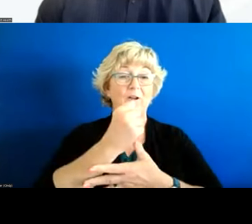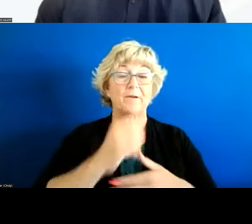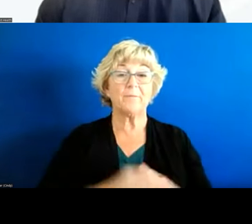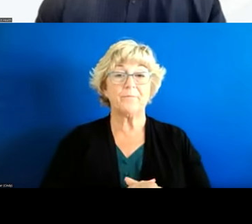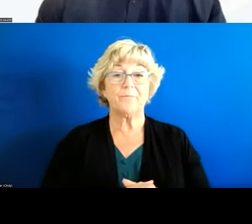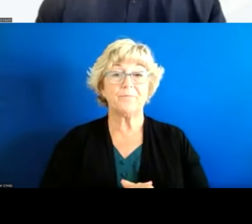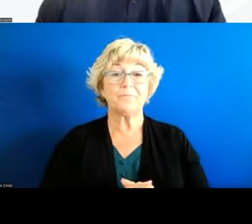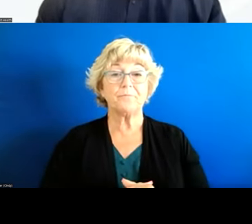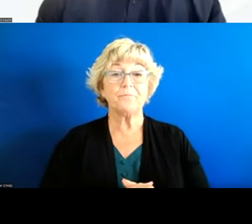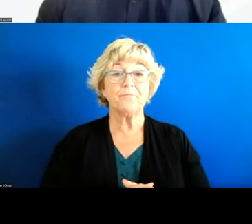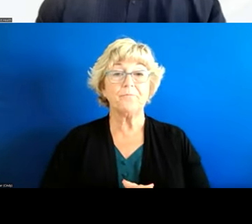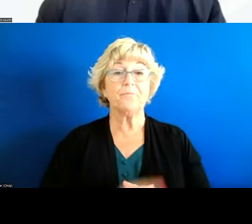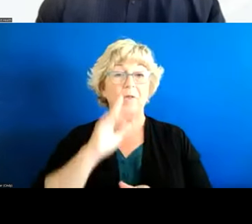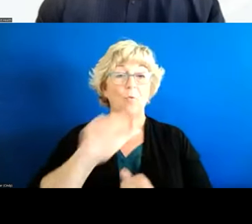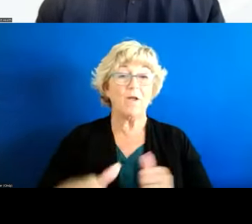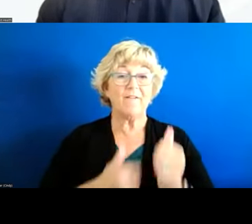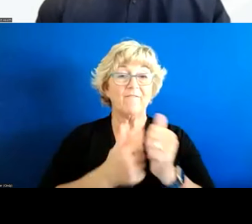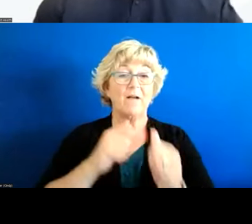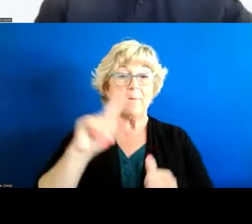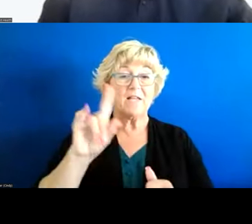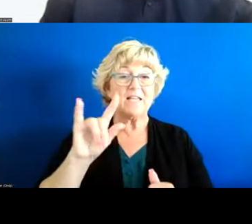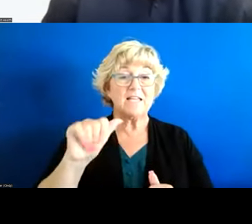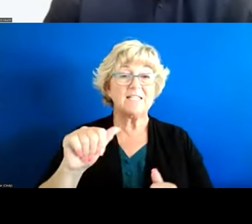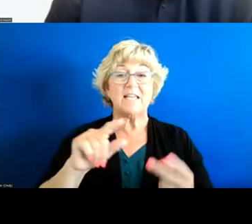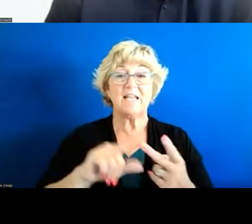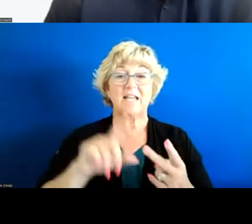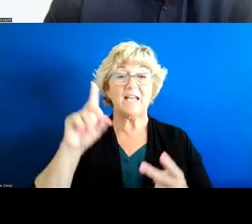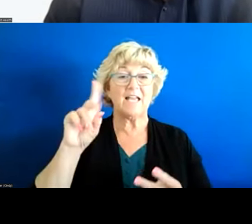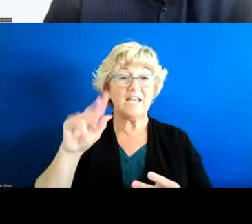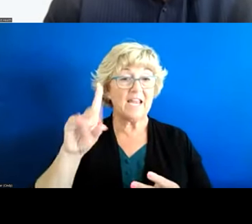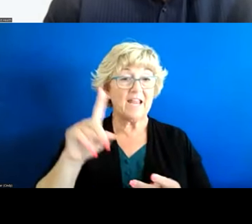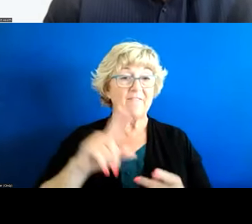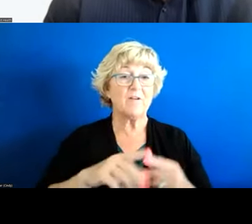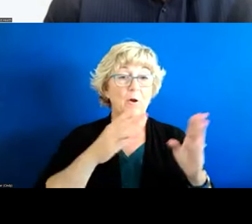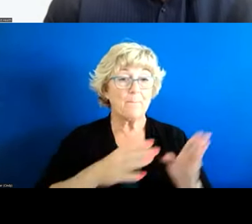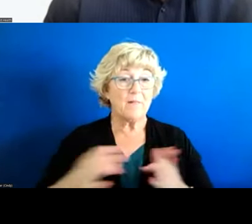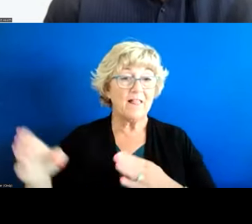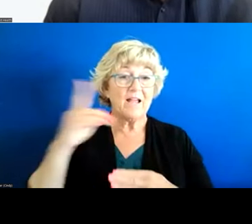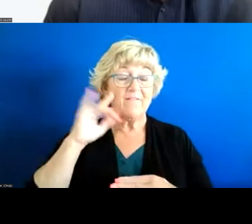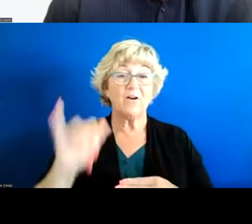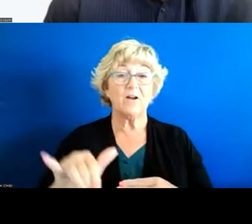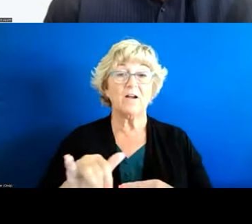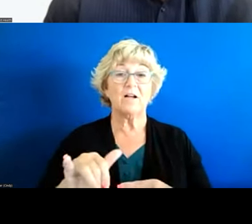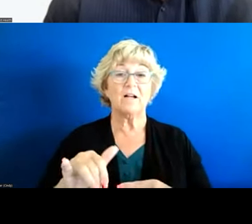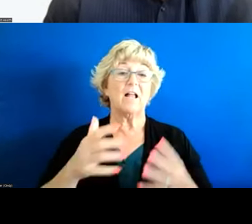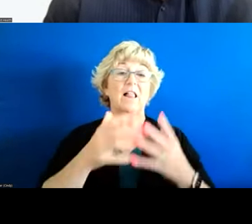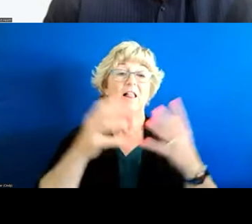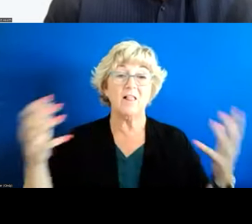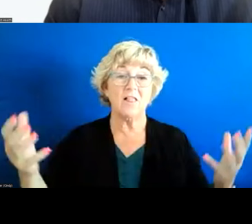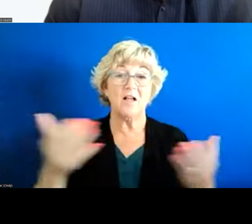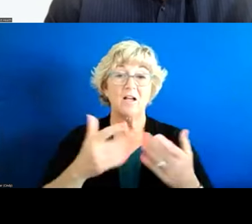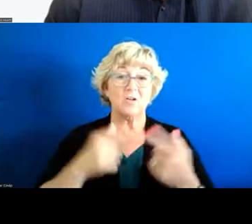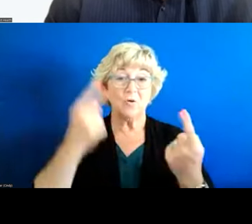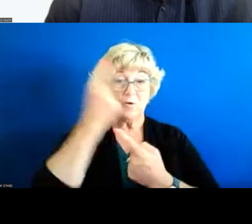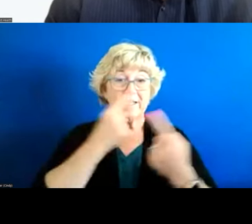and you know we will follow up zia and david with you before to help plan for that meeting um but i think there's just a lot to consider and i